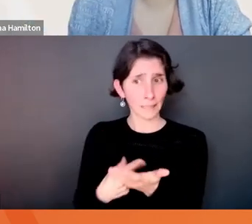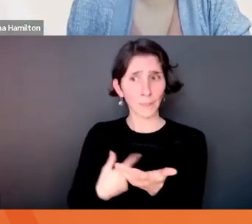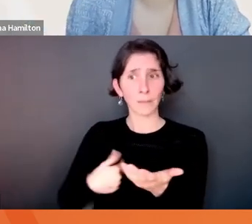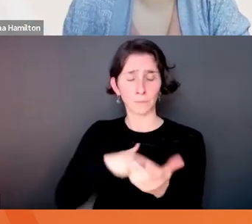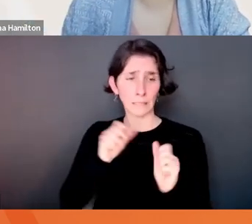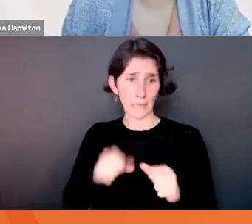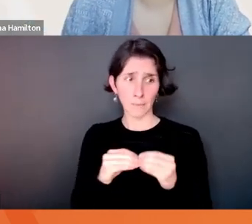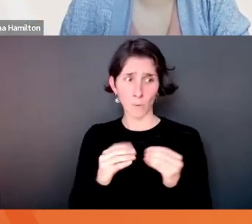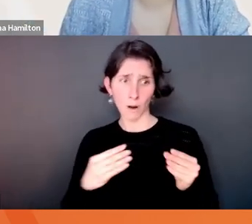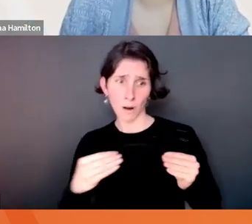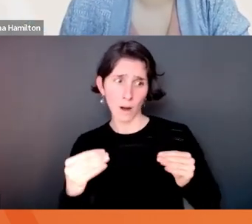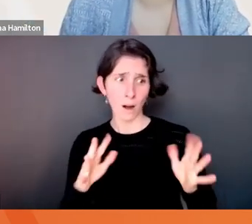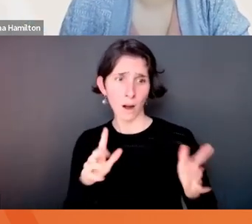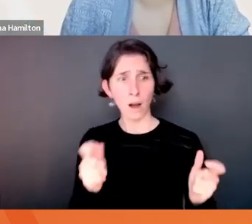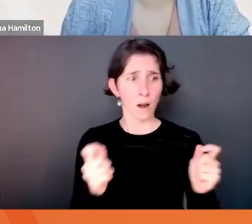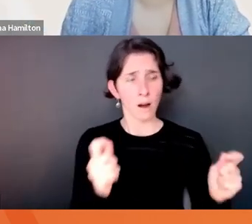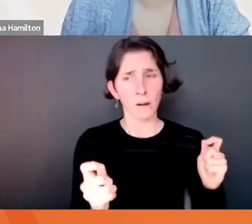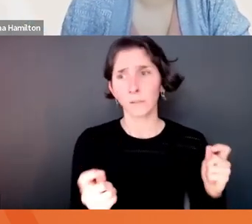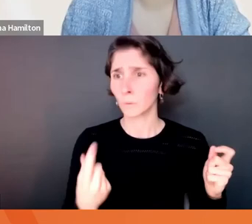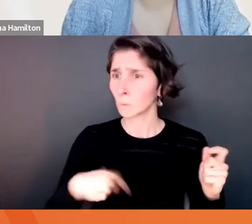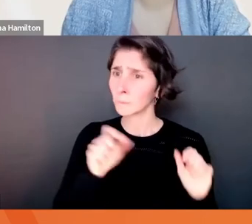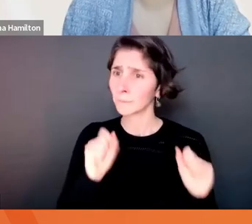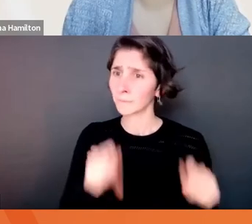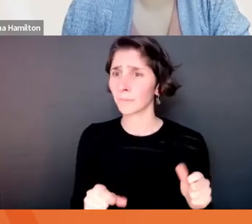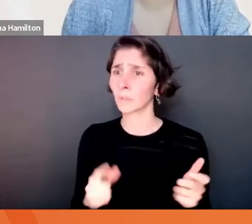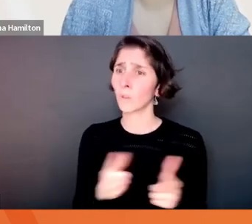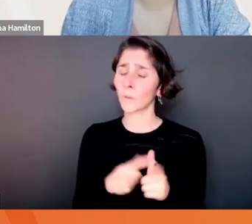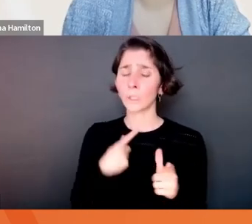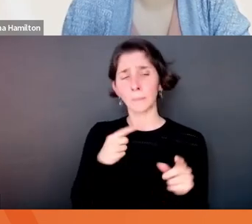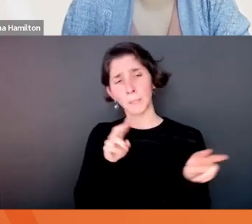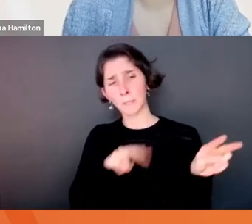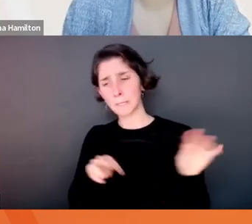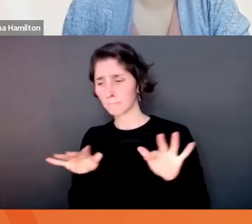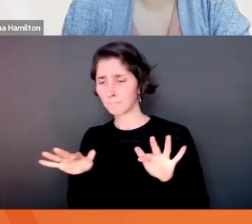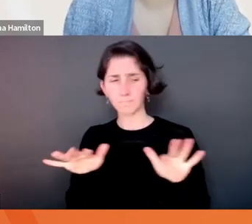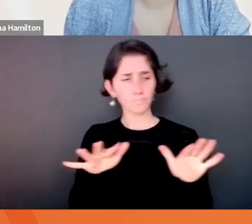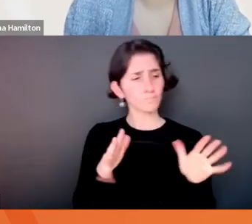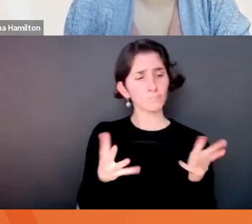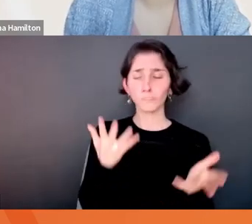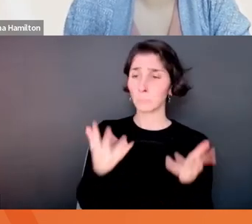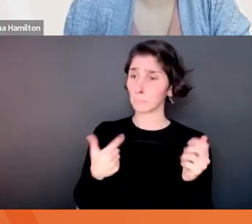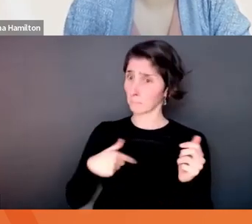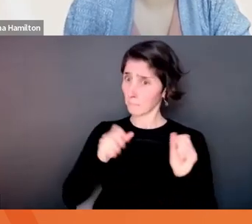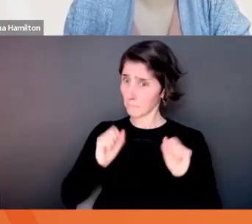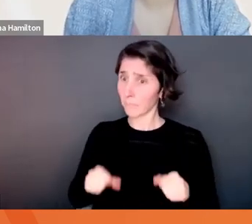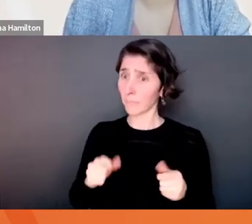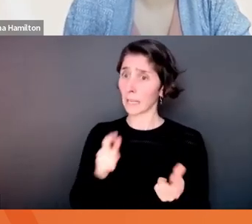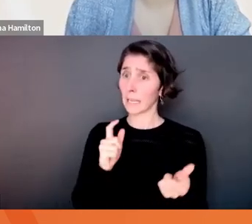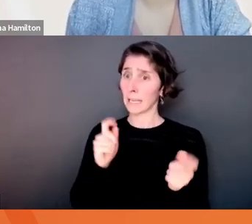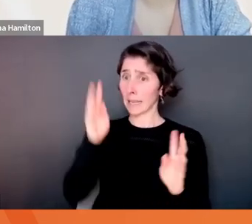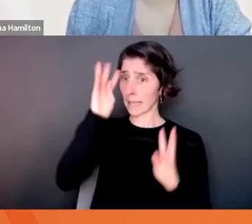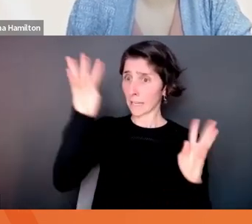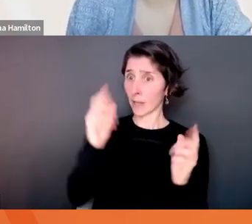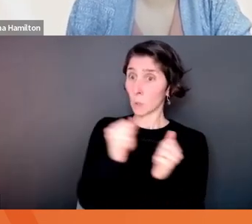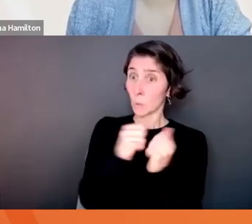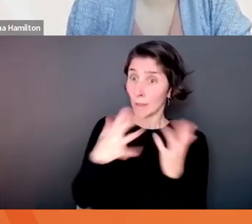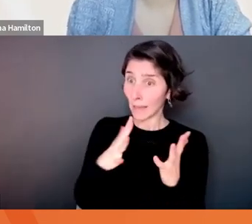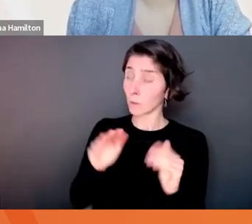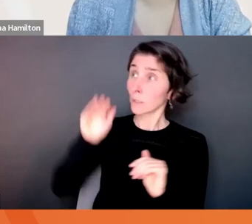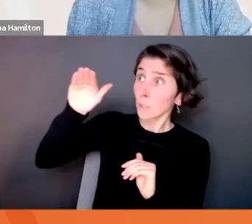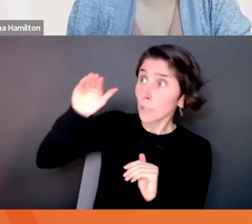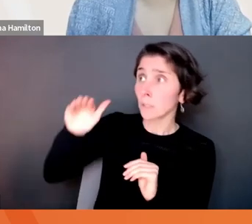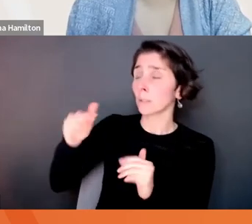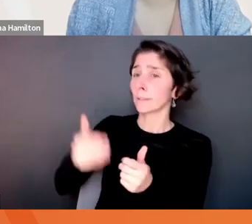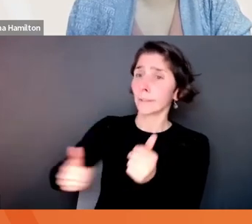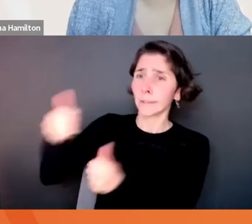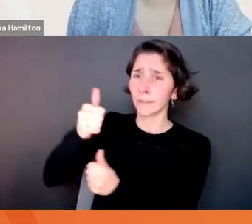to change things and create margin for ourselves. So, you know, look around at what you do. And there might actually be ways you can innovate in your own role without, you know, getting formal permission